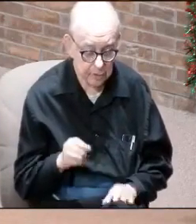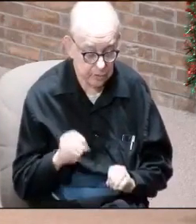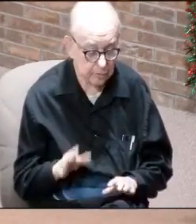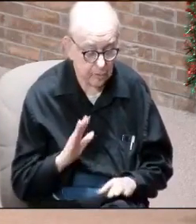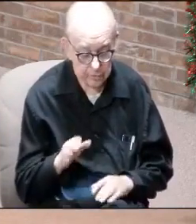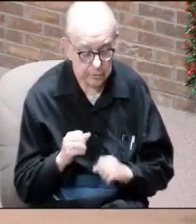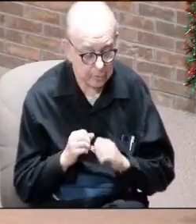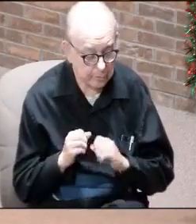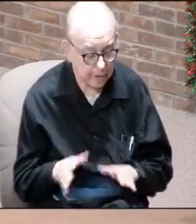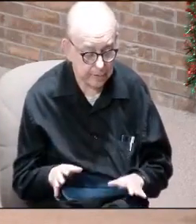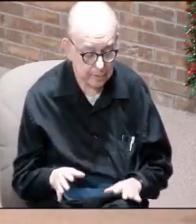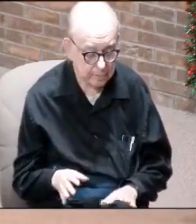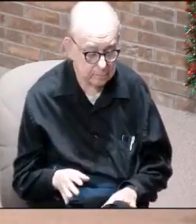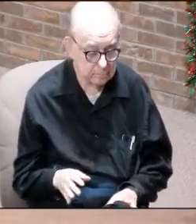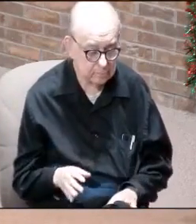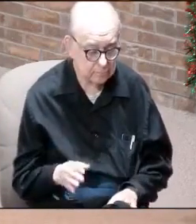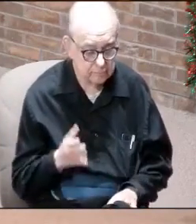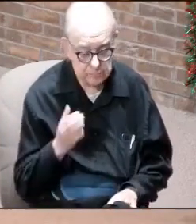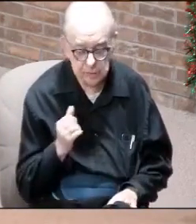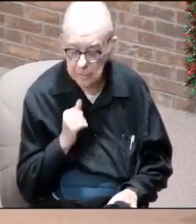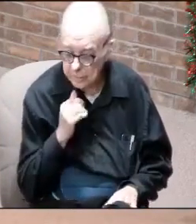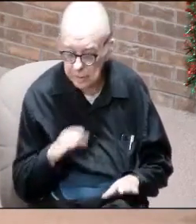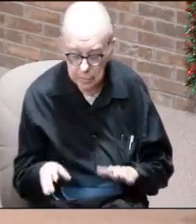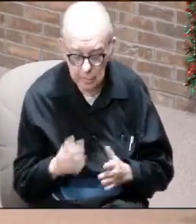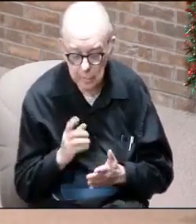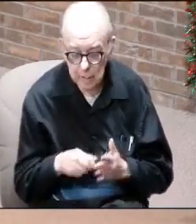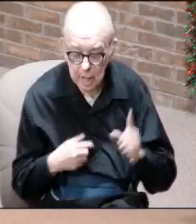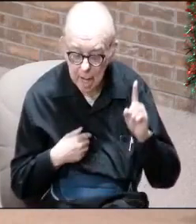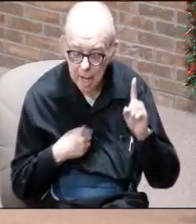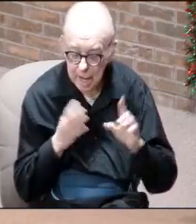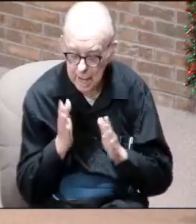because you didn't do what I asked you to do.